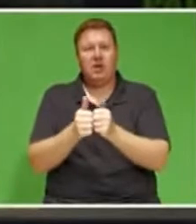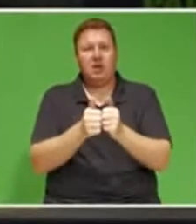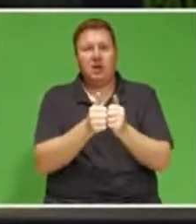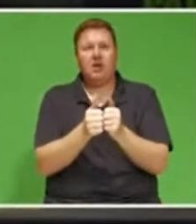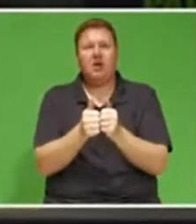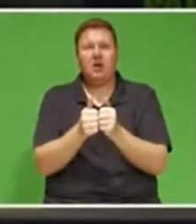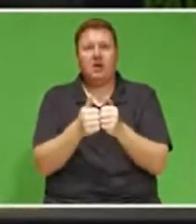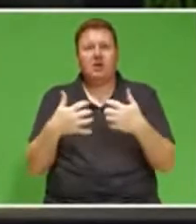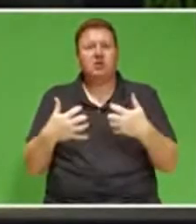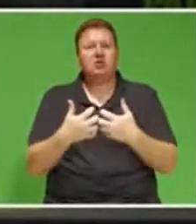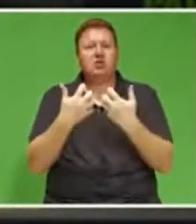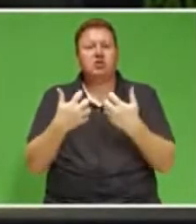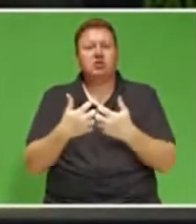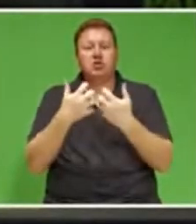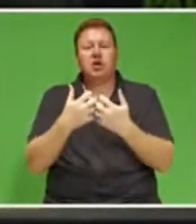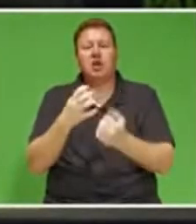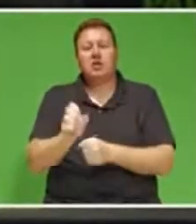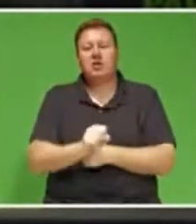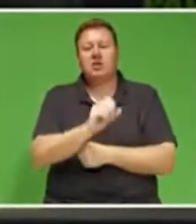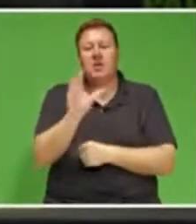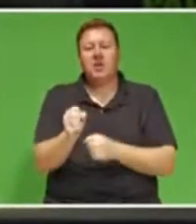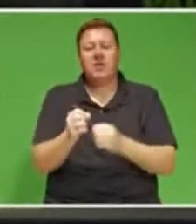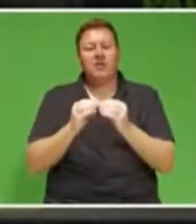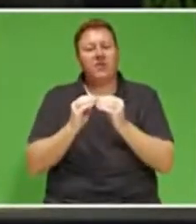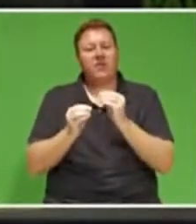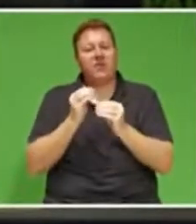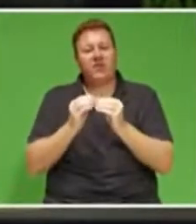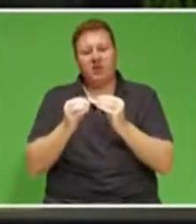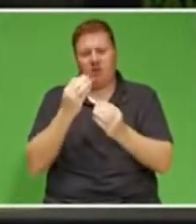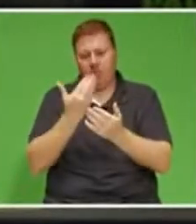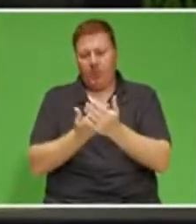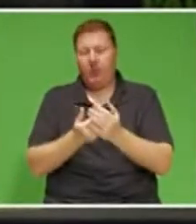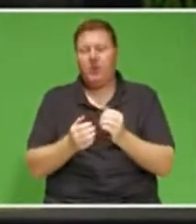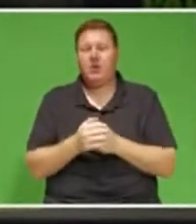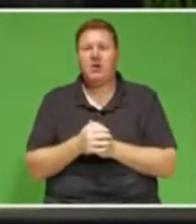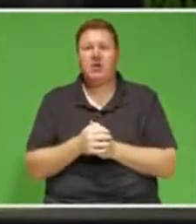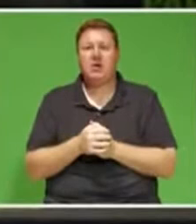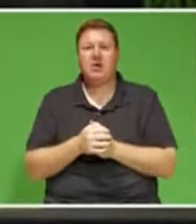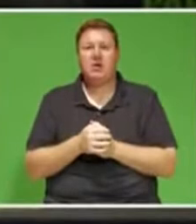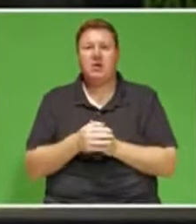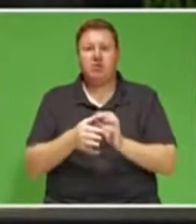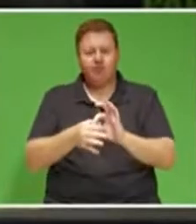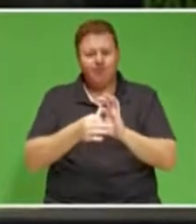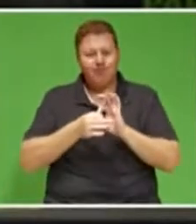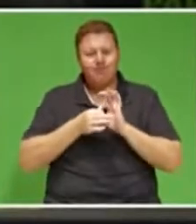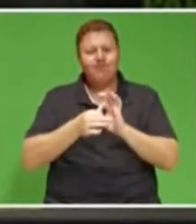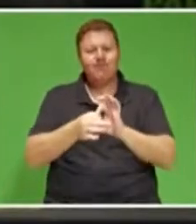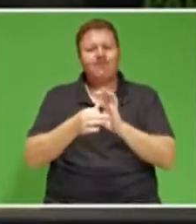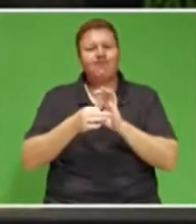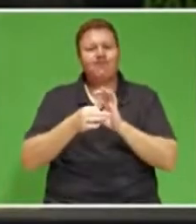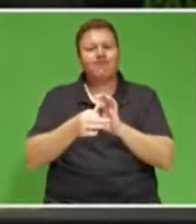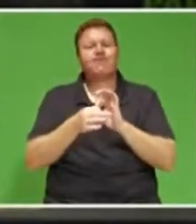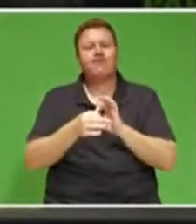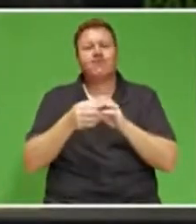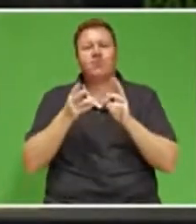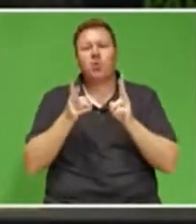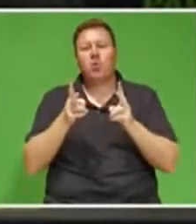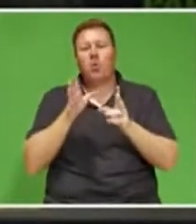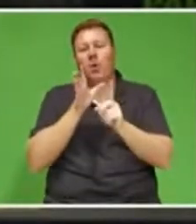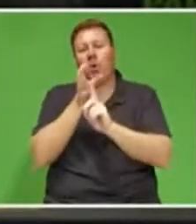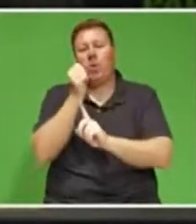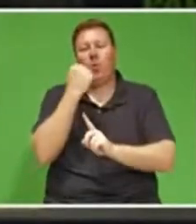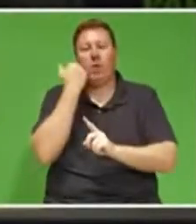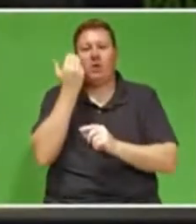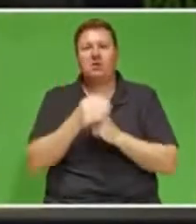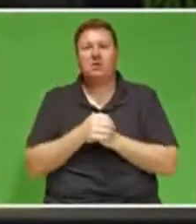challenges of our nation, united by a common purpose, or will we